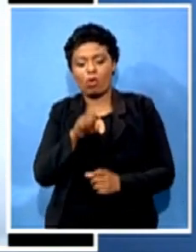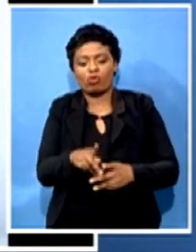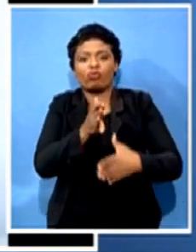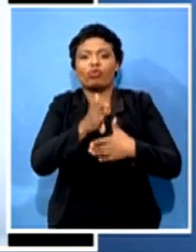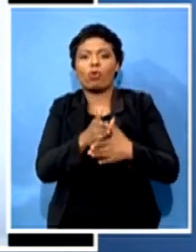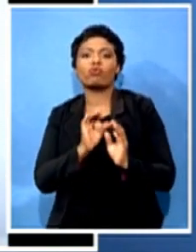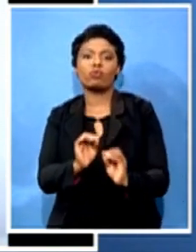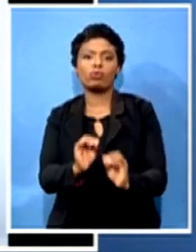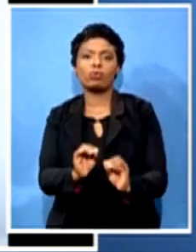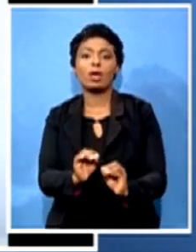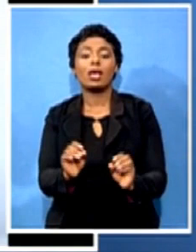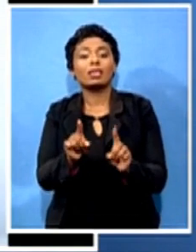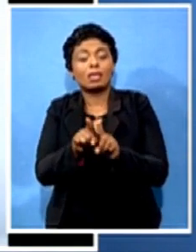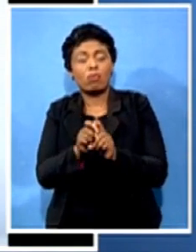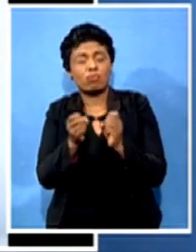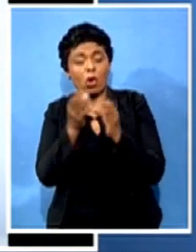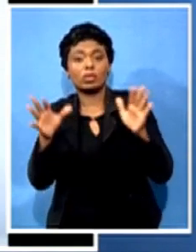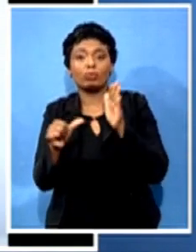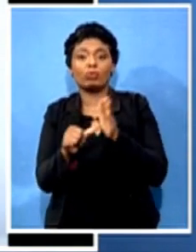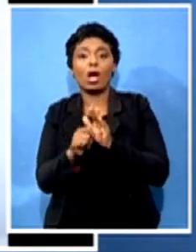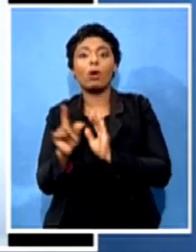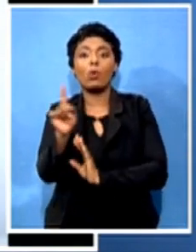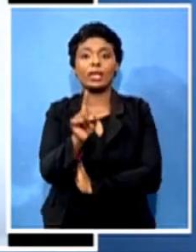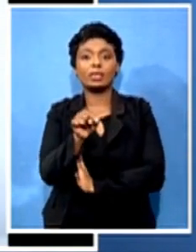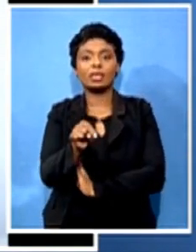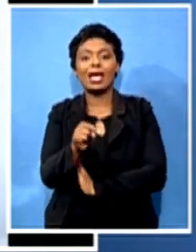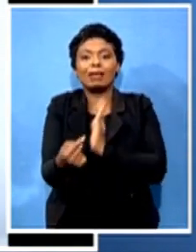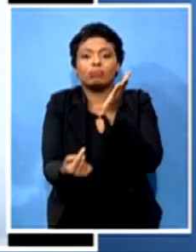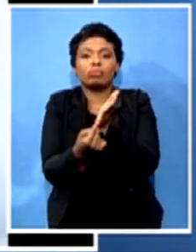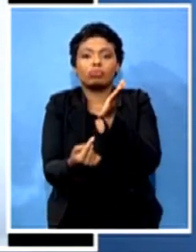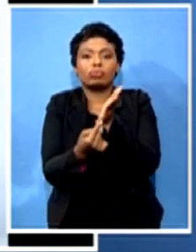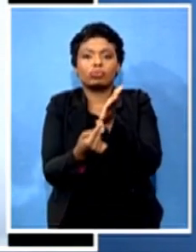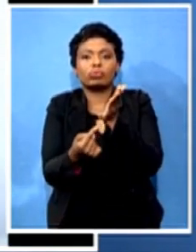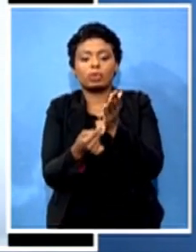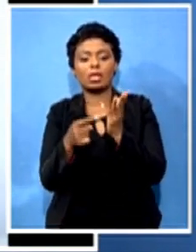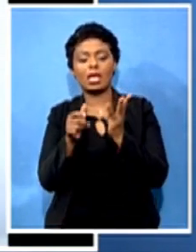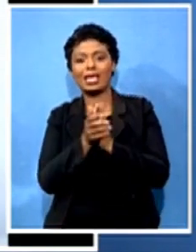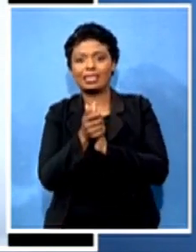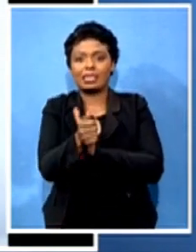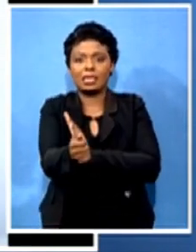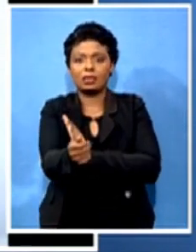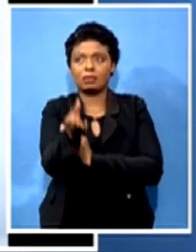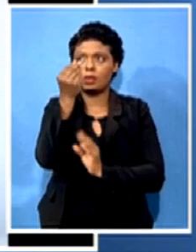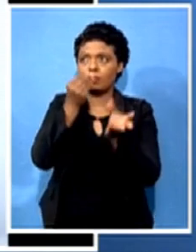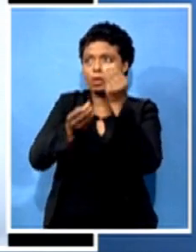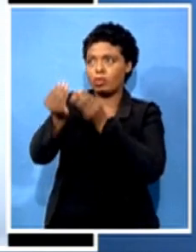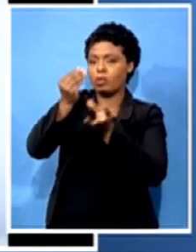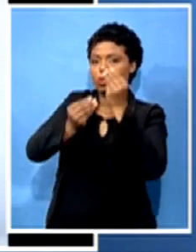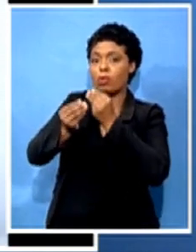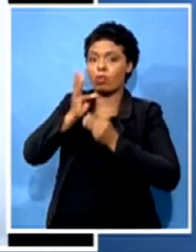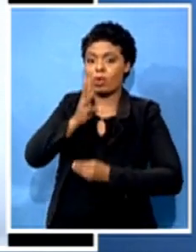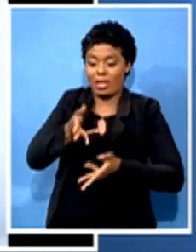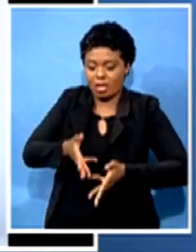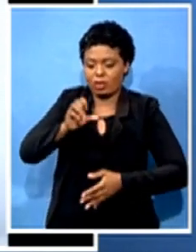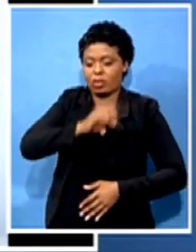facilitates technology and skills transfer. And, you know, in South Africa, we were trying to catch up to middle income countries